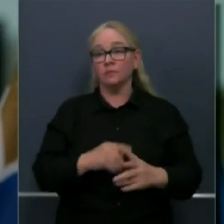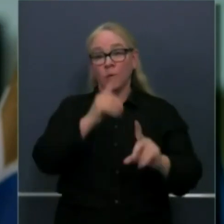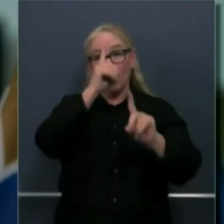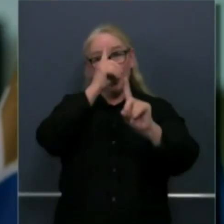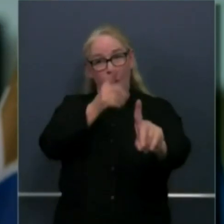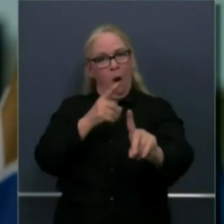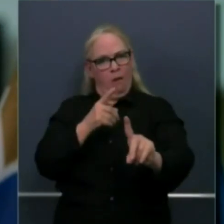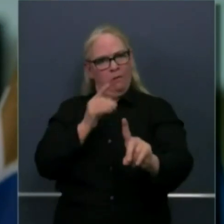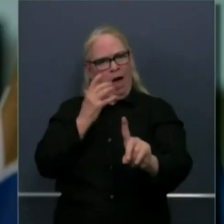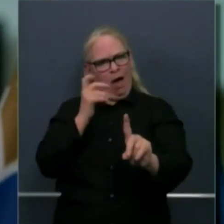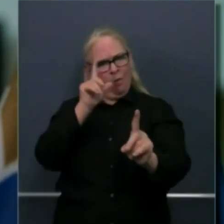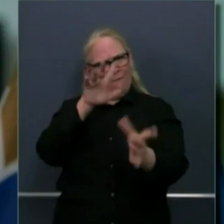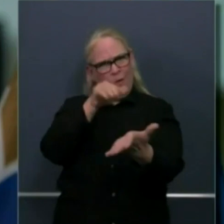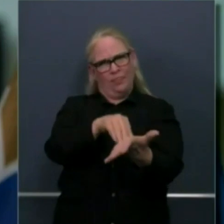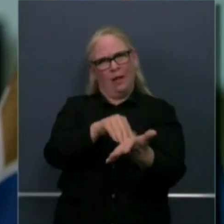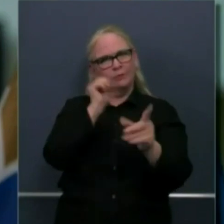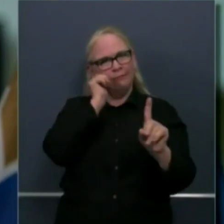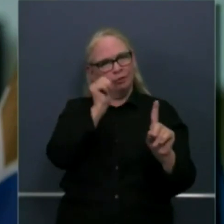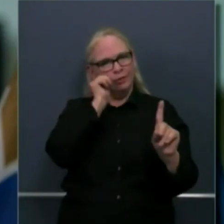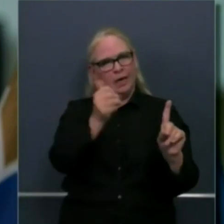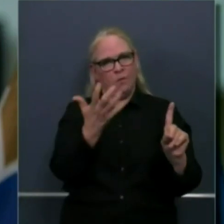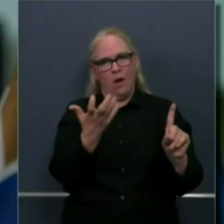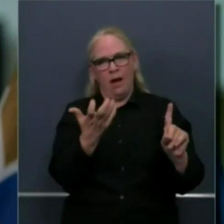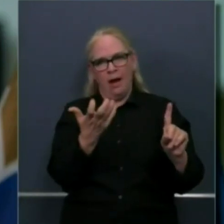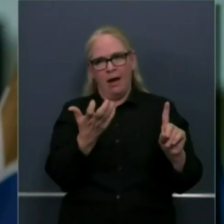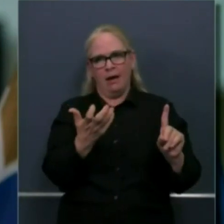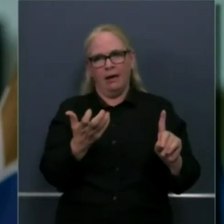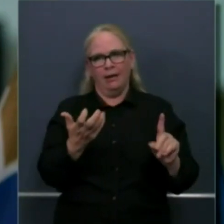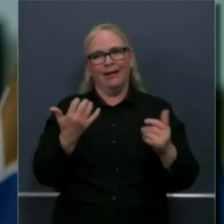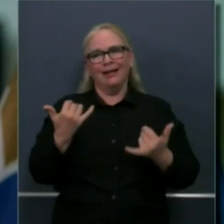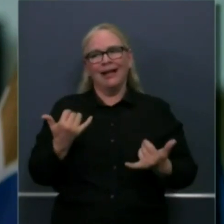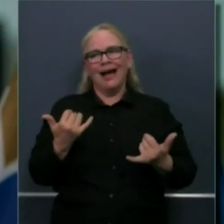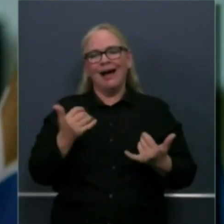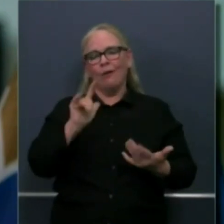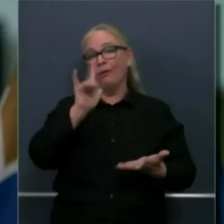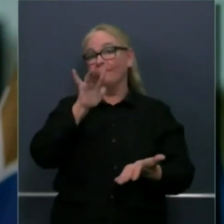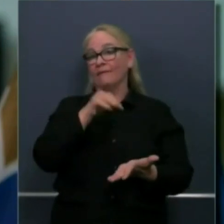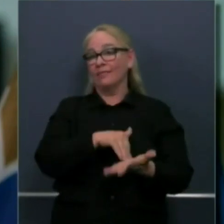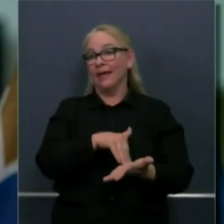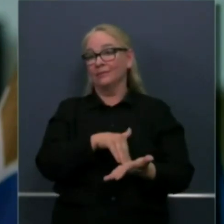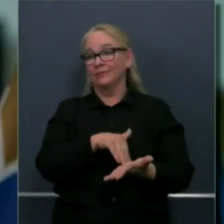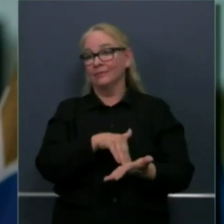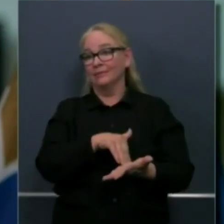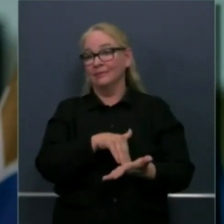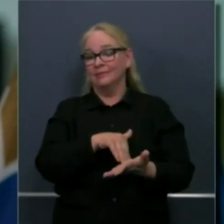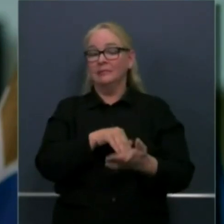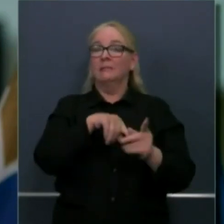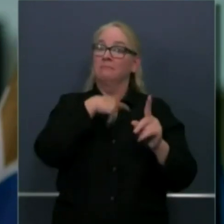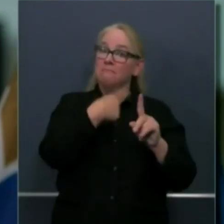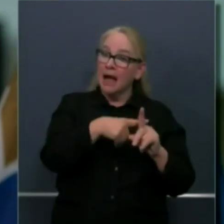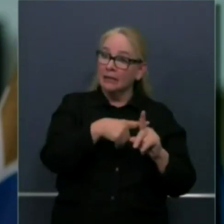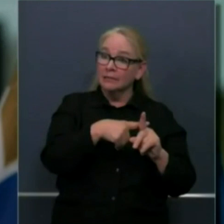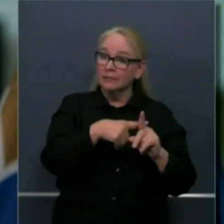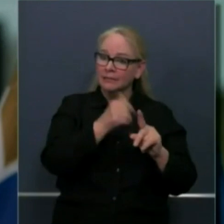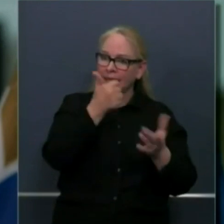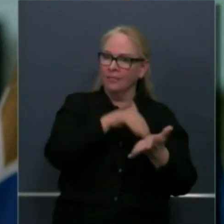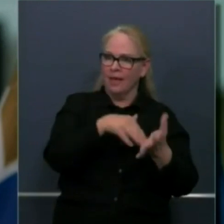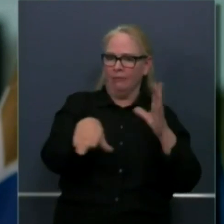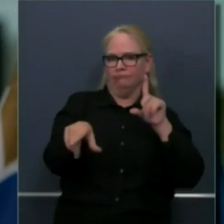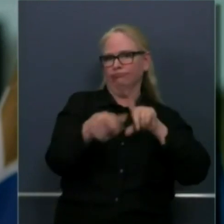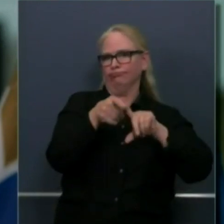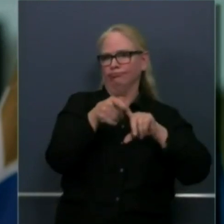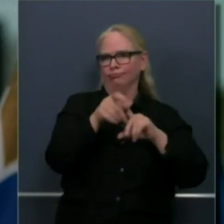the month. We're now in this first week doing 25,000 plus 10,000 meaning 35,000